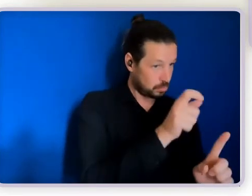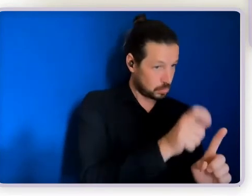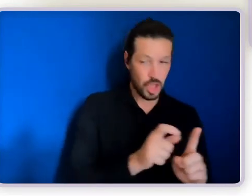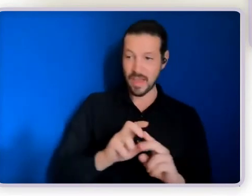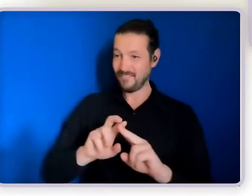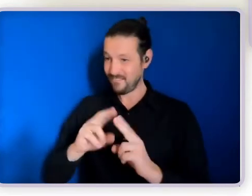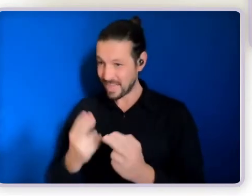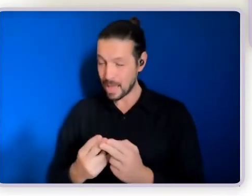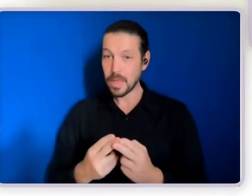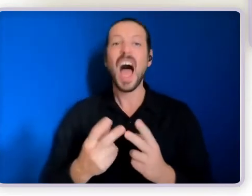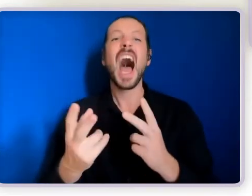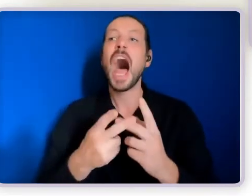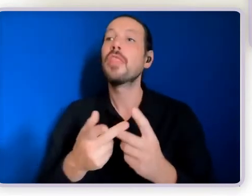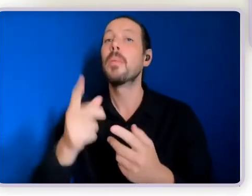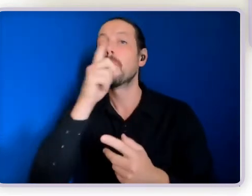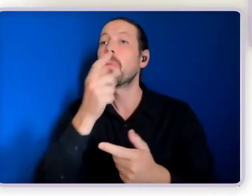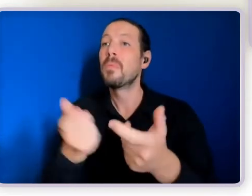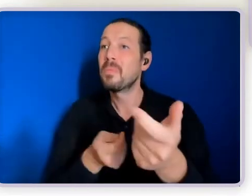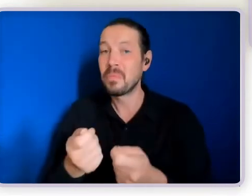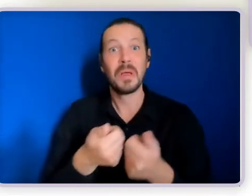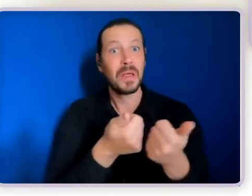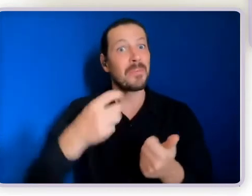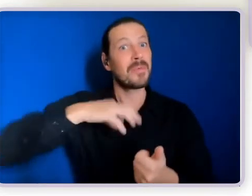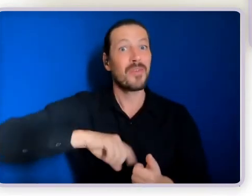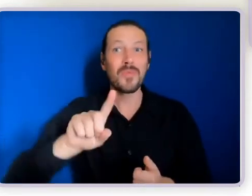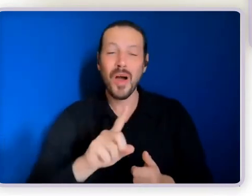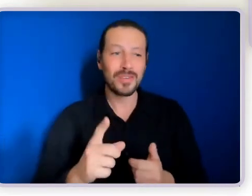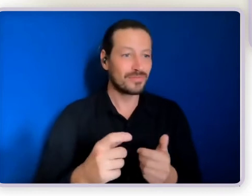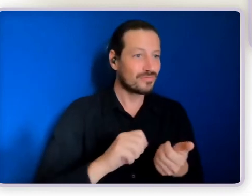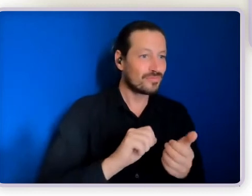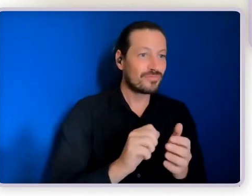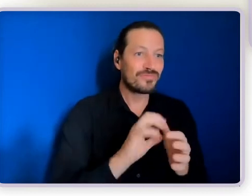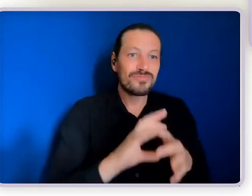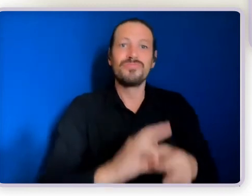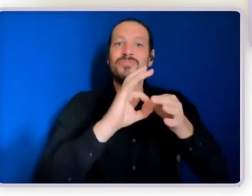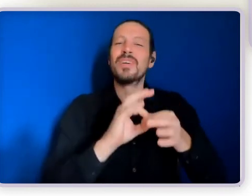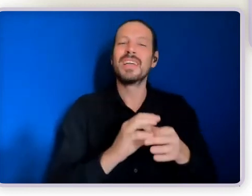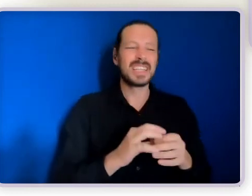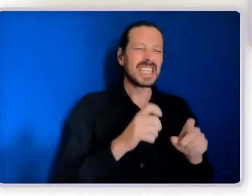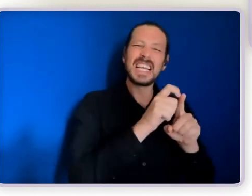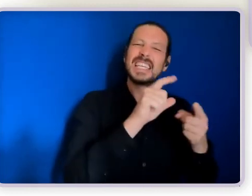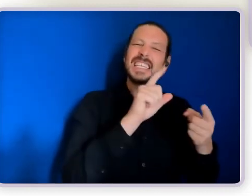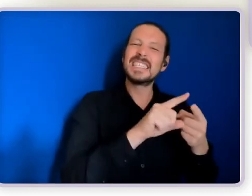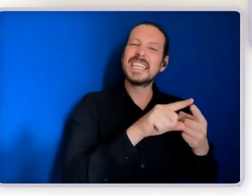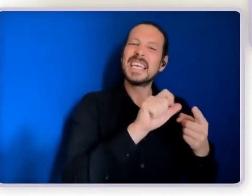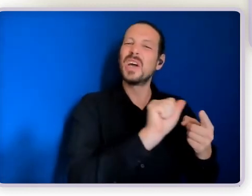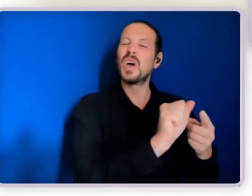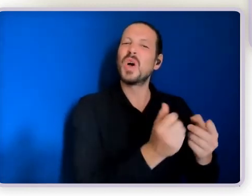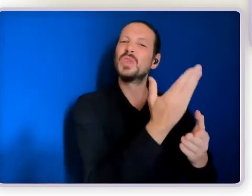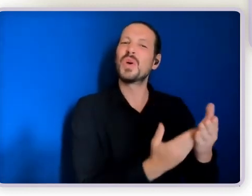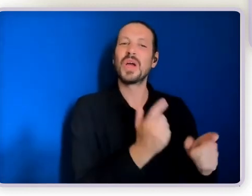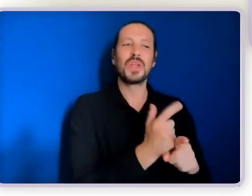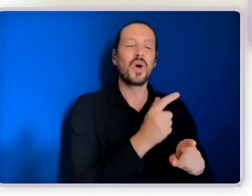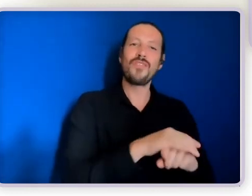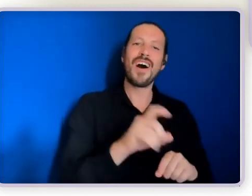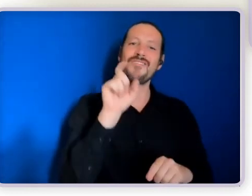and also on the journey and you heard about days you know that lovely gathering that they had at a fun run they had a terrific day out together raising